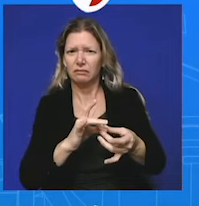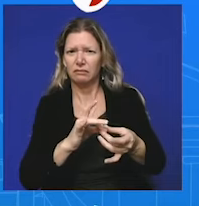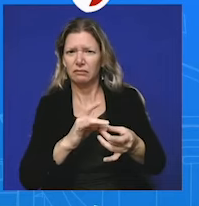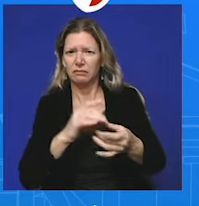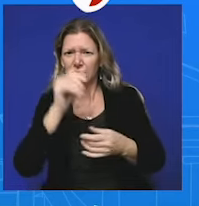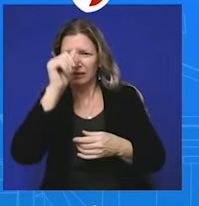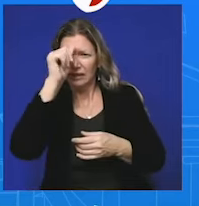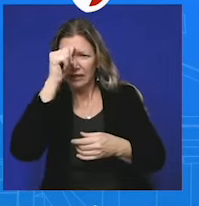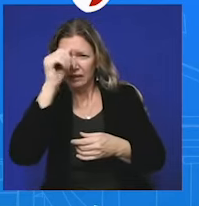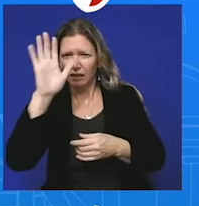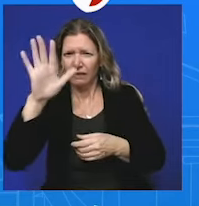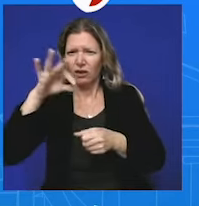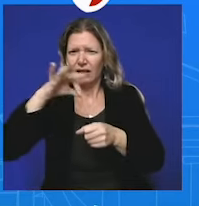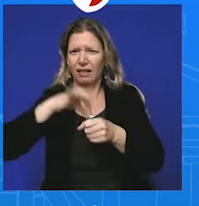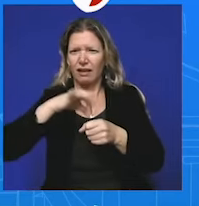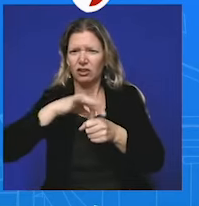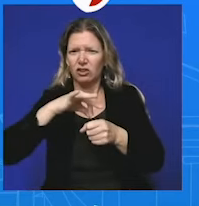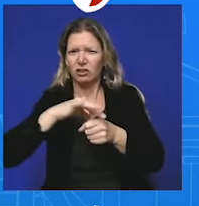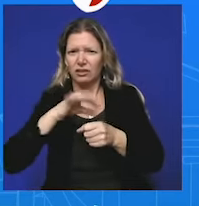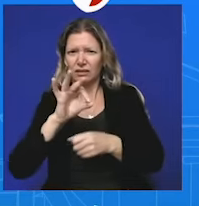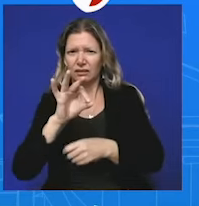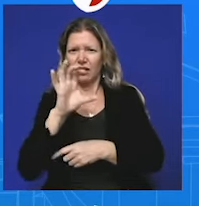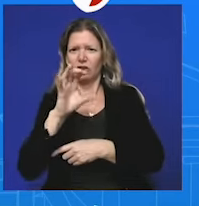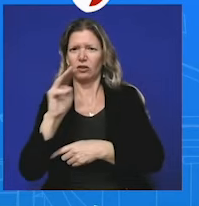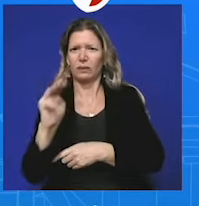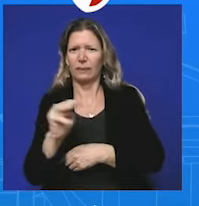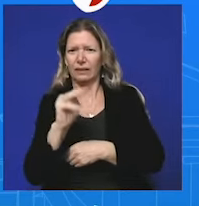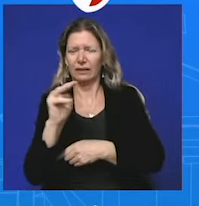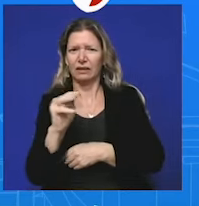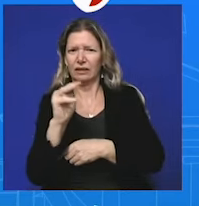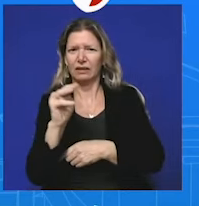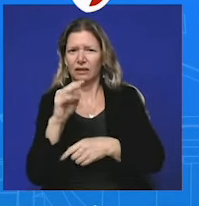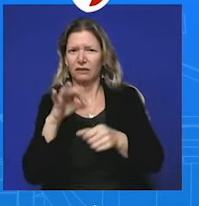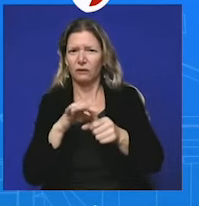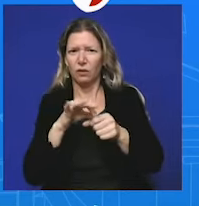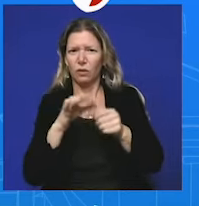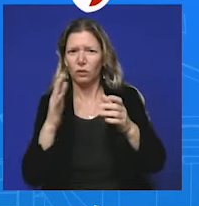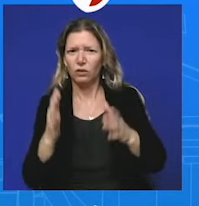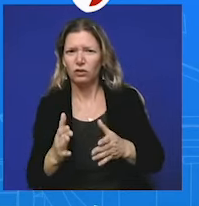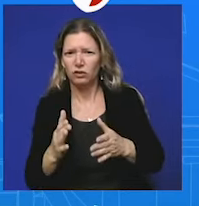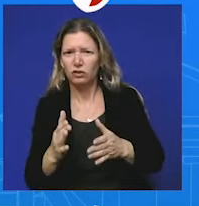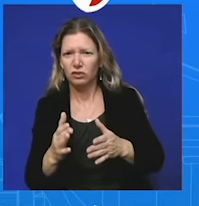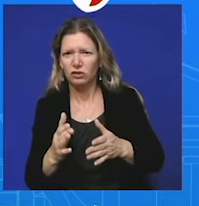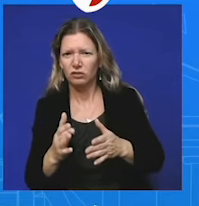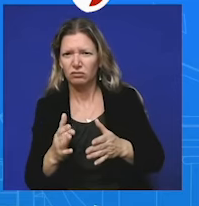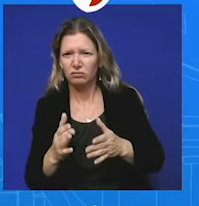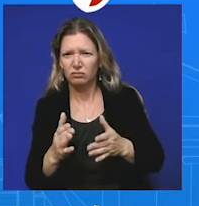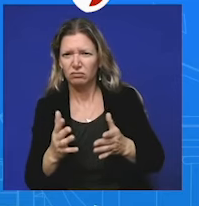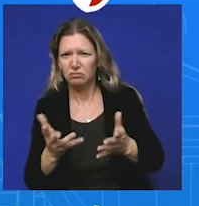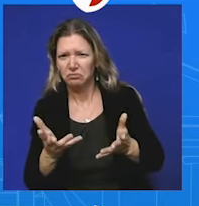not too many more vibrant democracies in the world than India. And we applaud the Indian people for